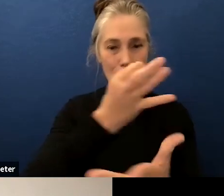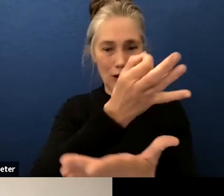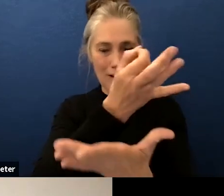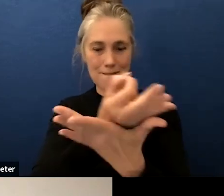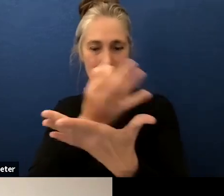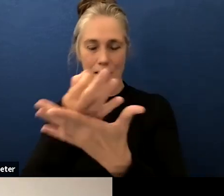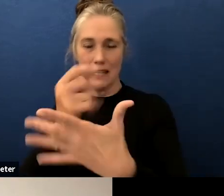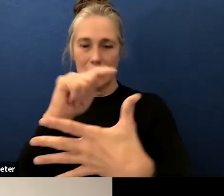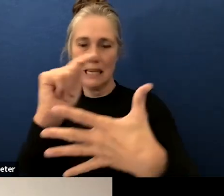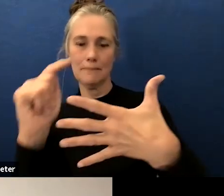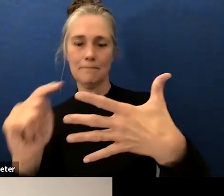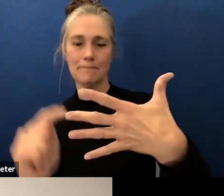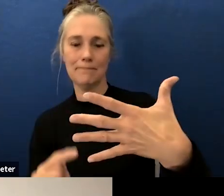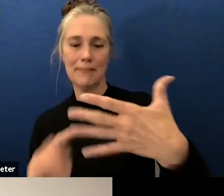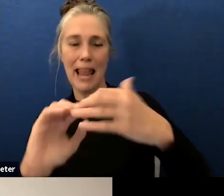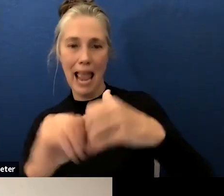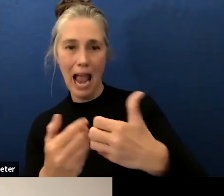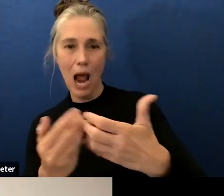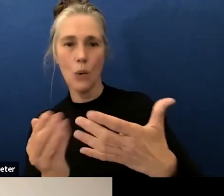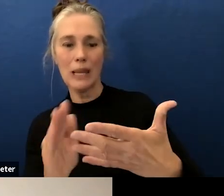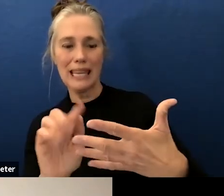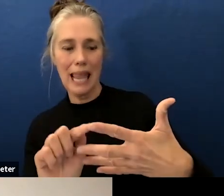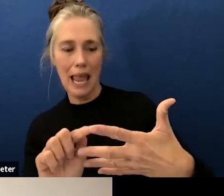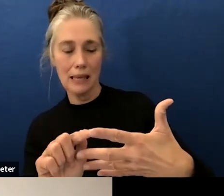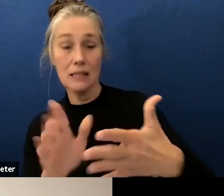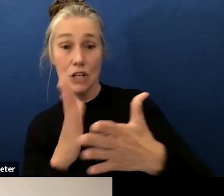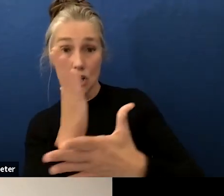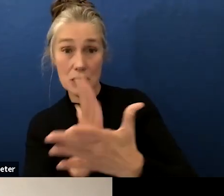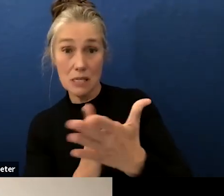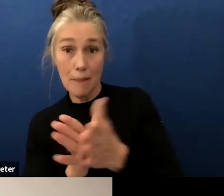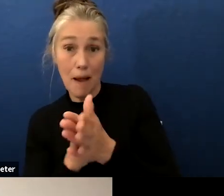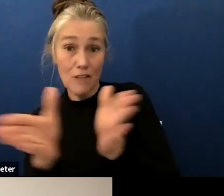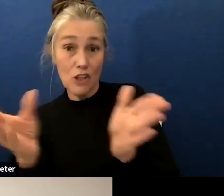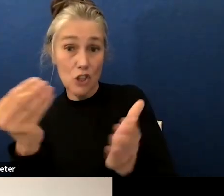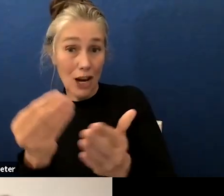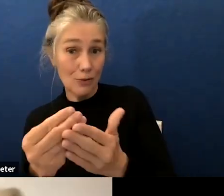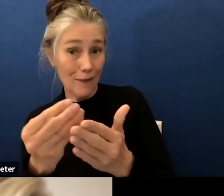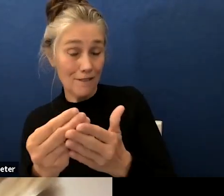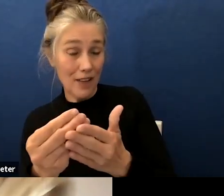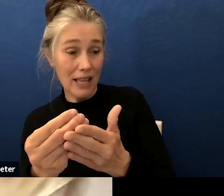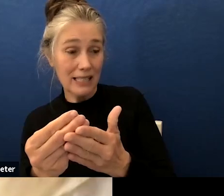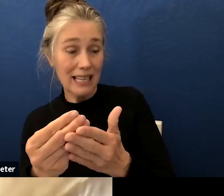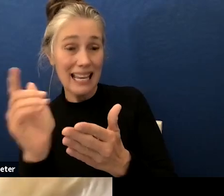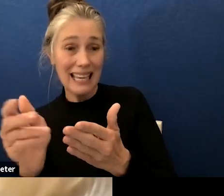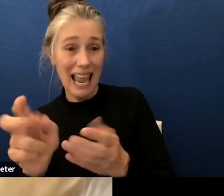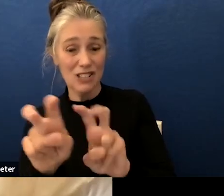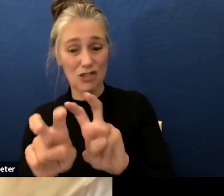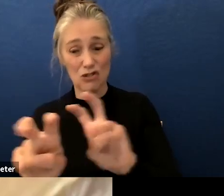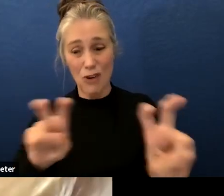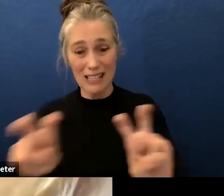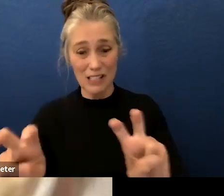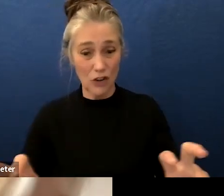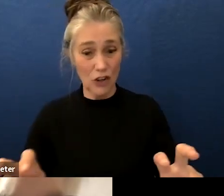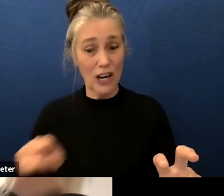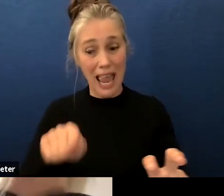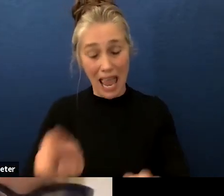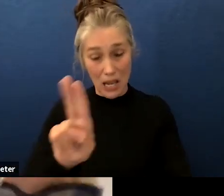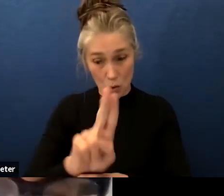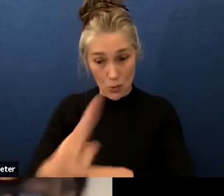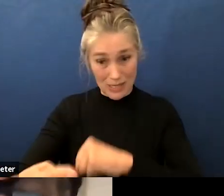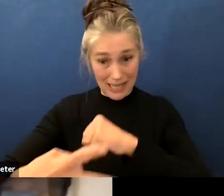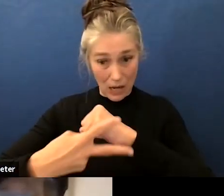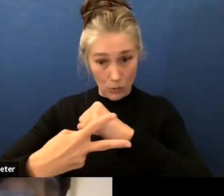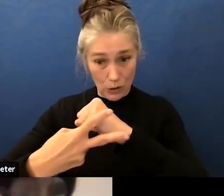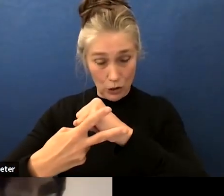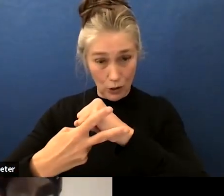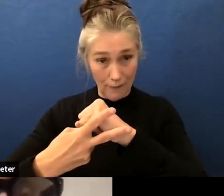and see how we can free up some of our general money general fund monies so that we can build our reserve or that we